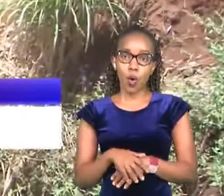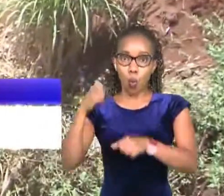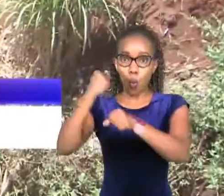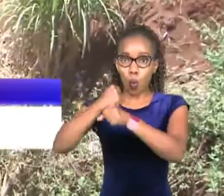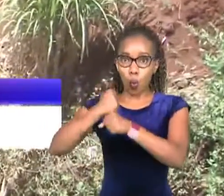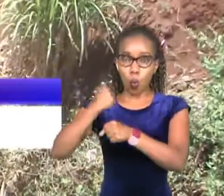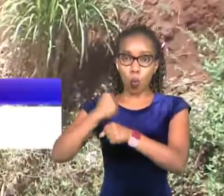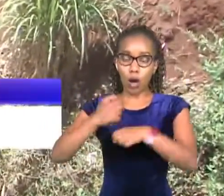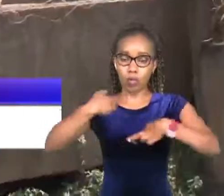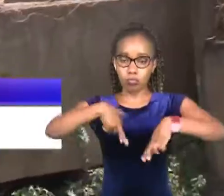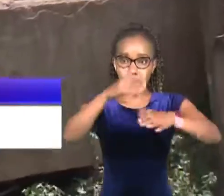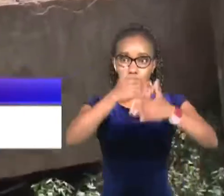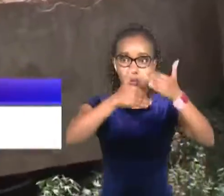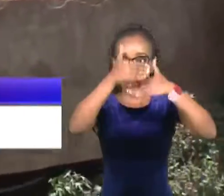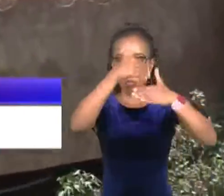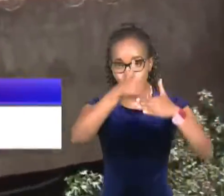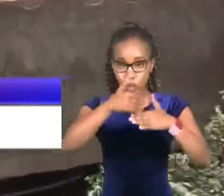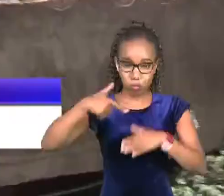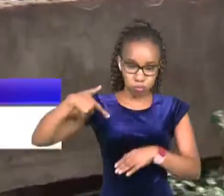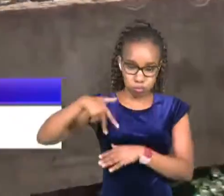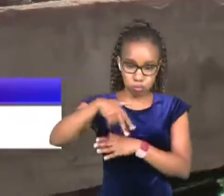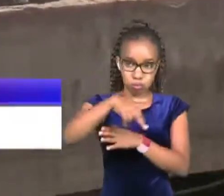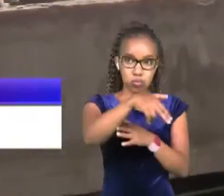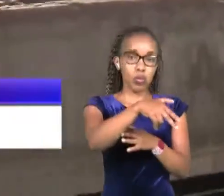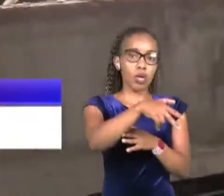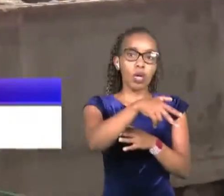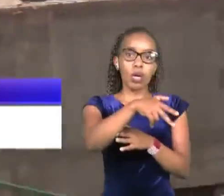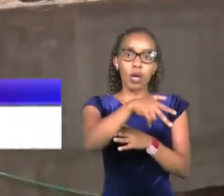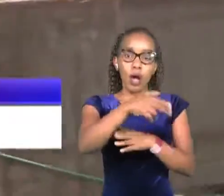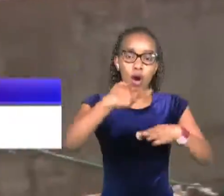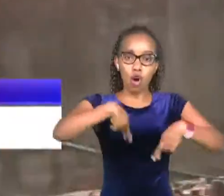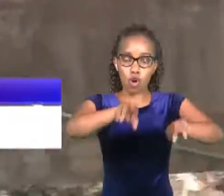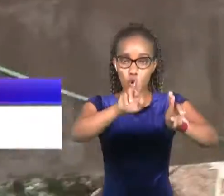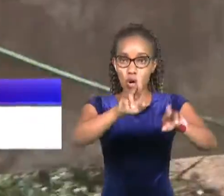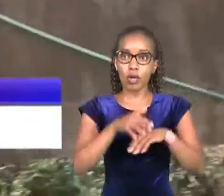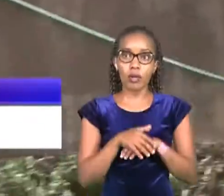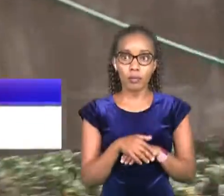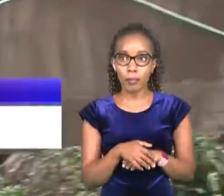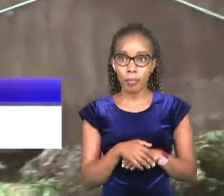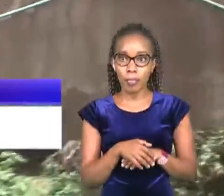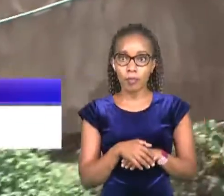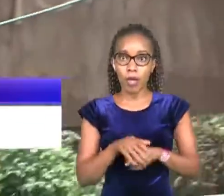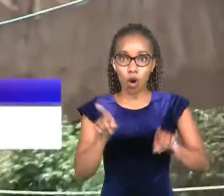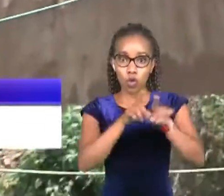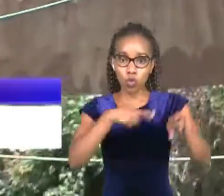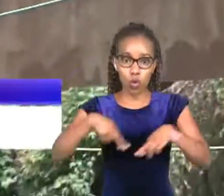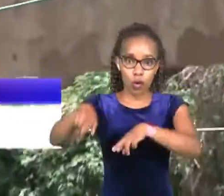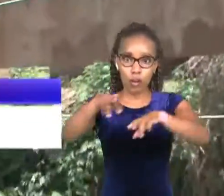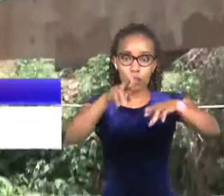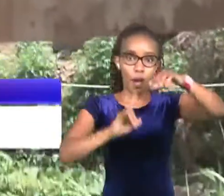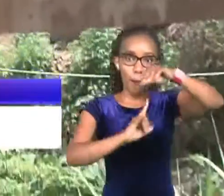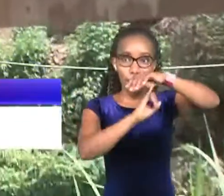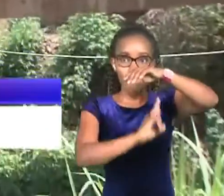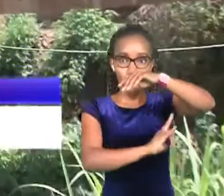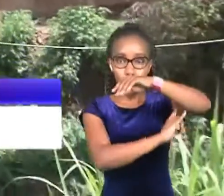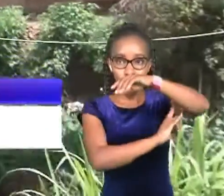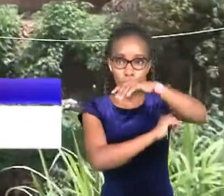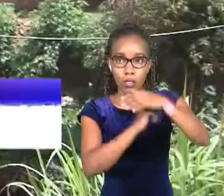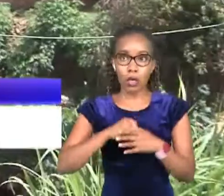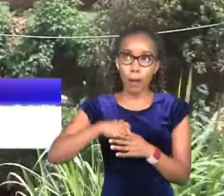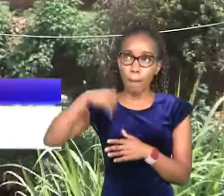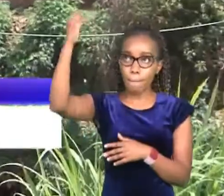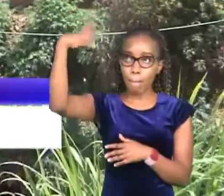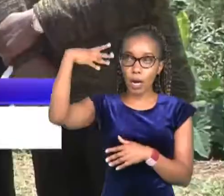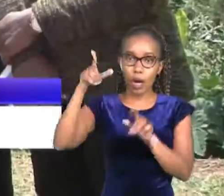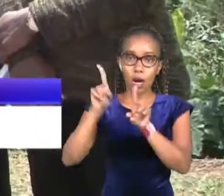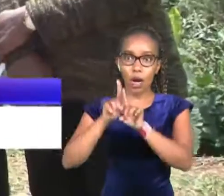road will include construction of footboards on either side of the road during its facilities a river crossing bridge at gitomba river street lighting installations